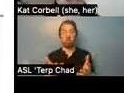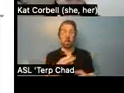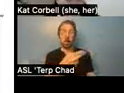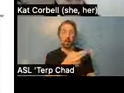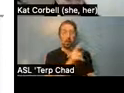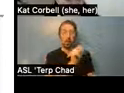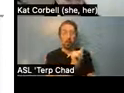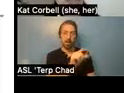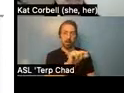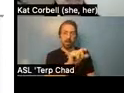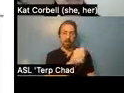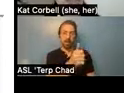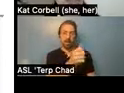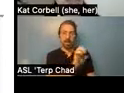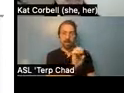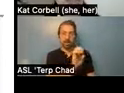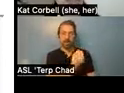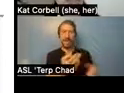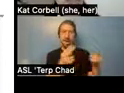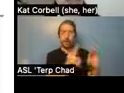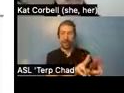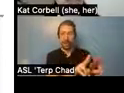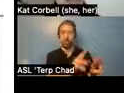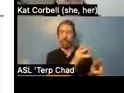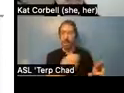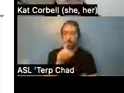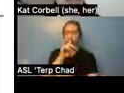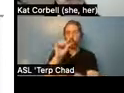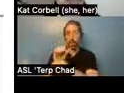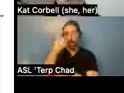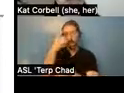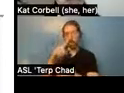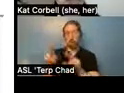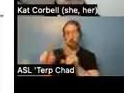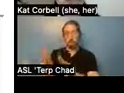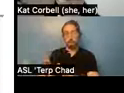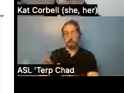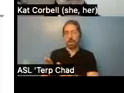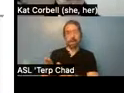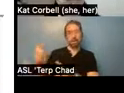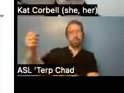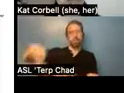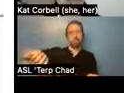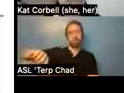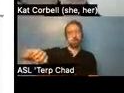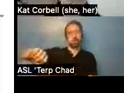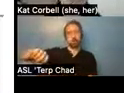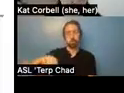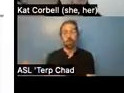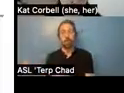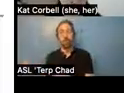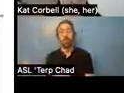to, um, applying and also not, um, being accepted when you apply for supportive housing.